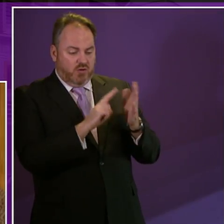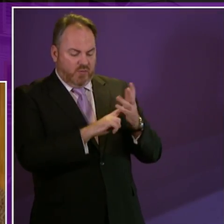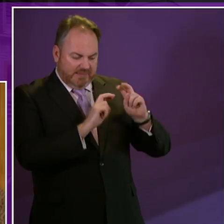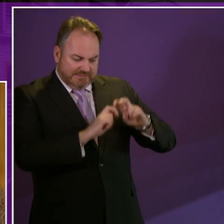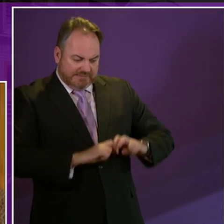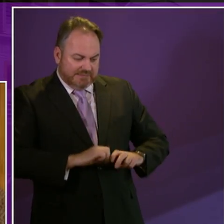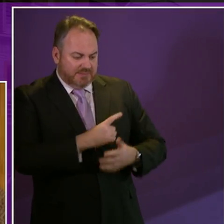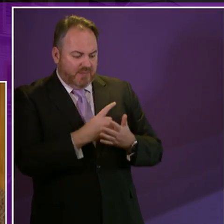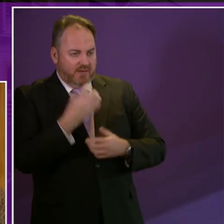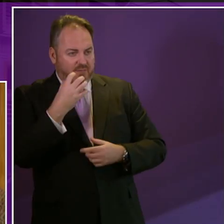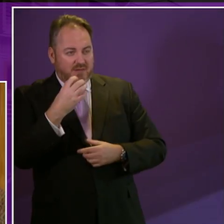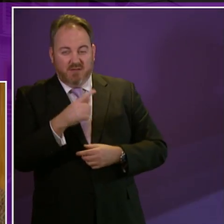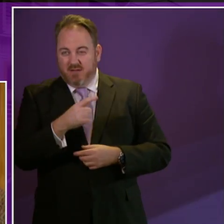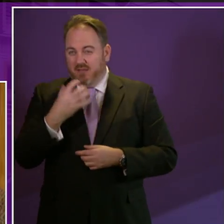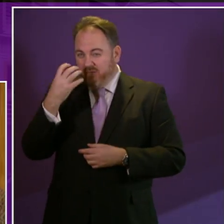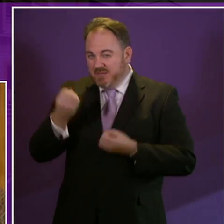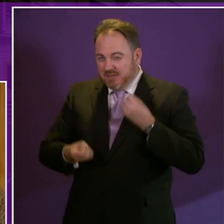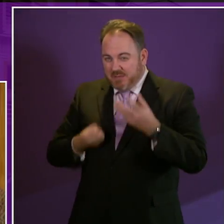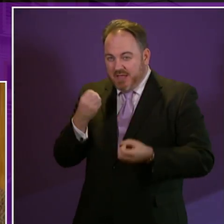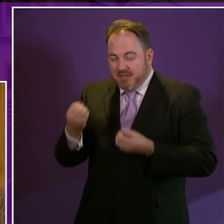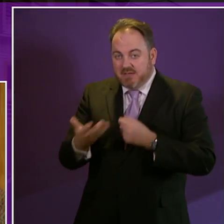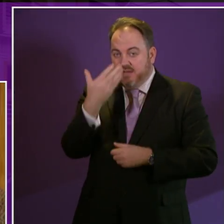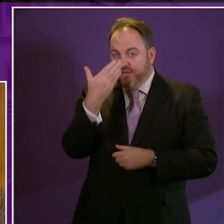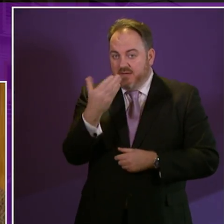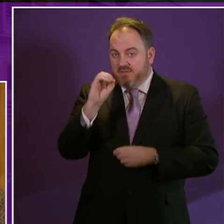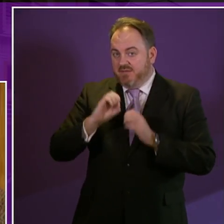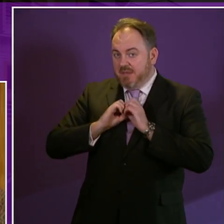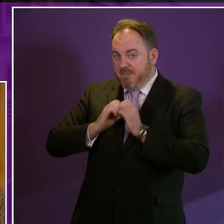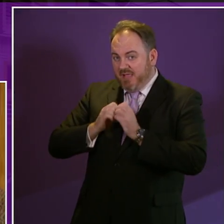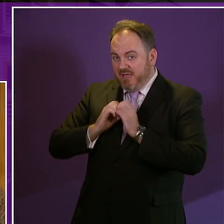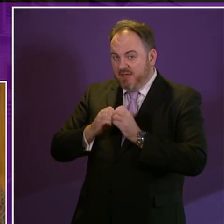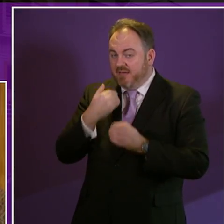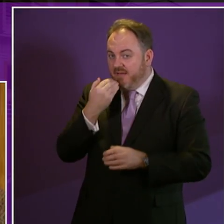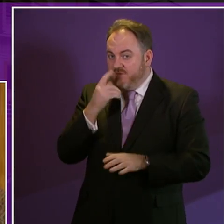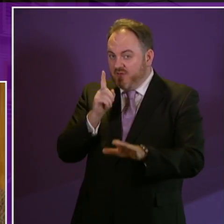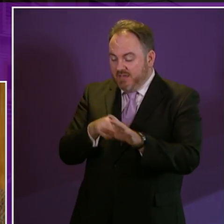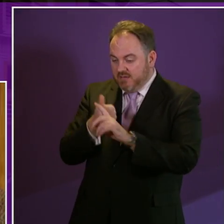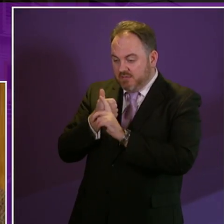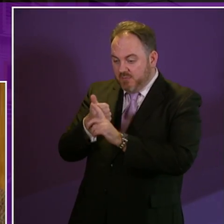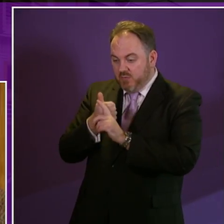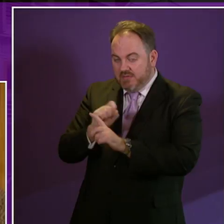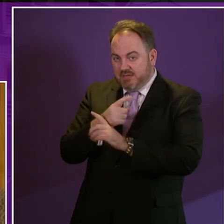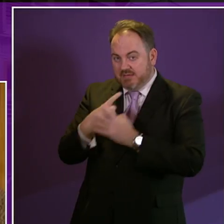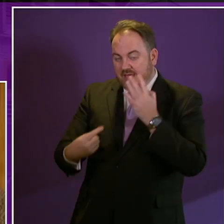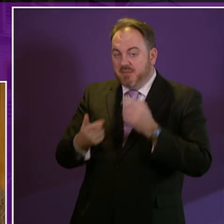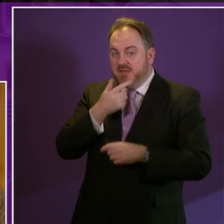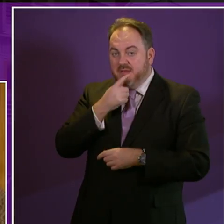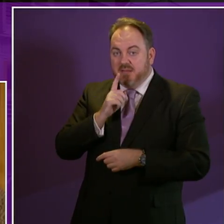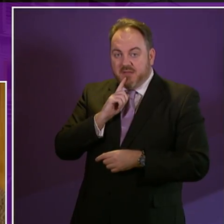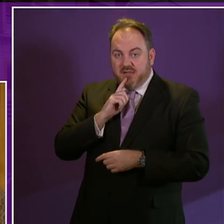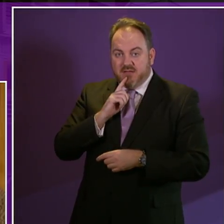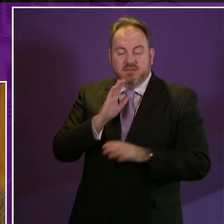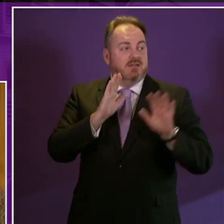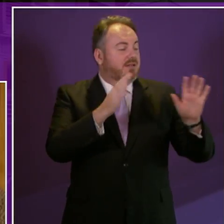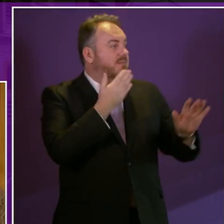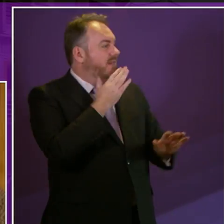spends 50 billion pounds a year on benefits supporting those with disabilities and health conditions specifically would you just